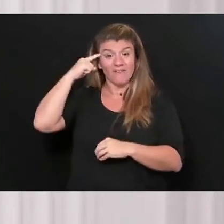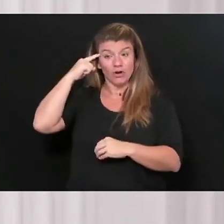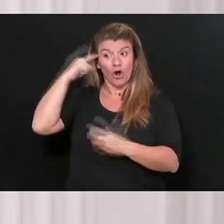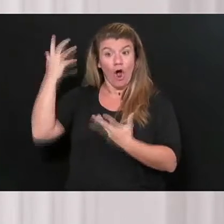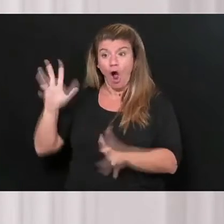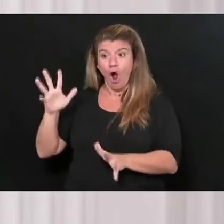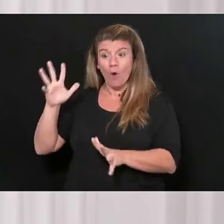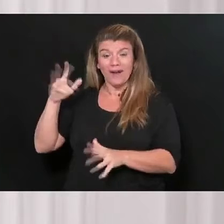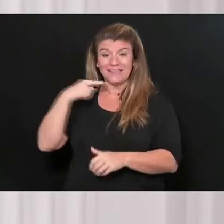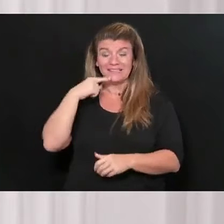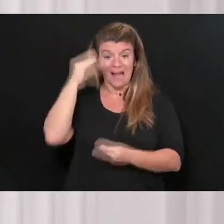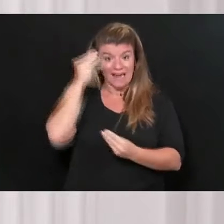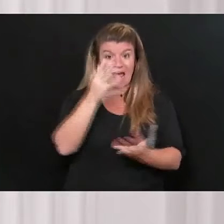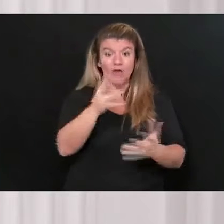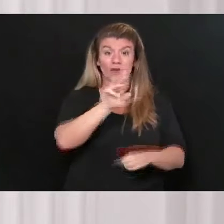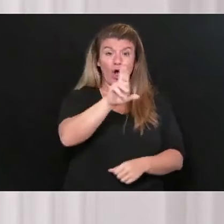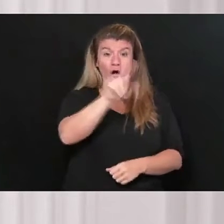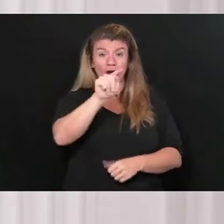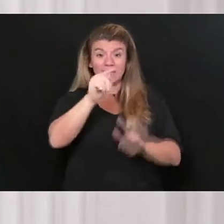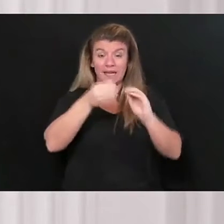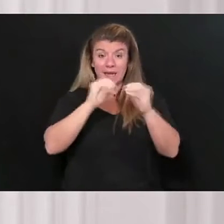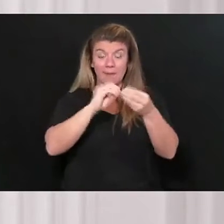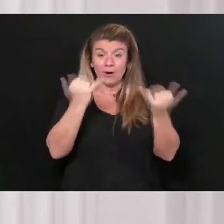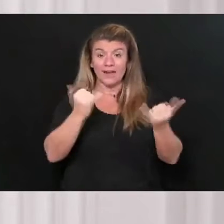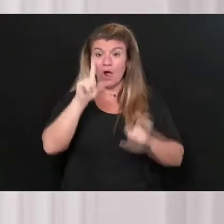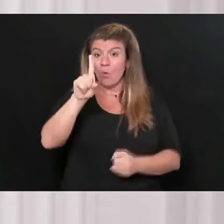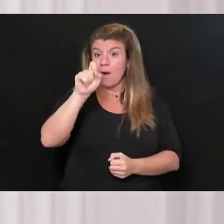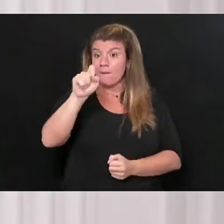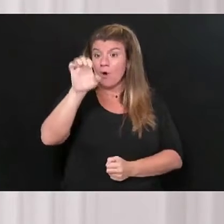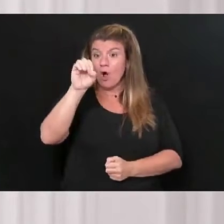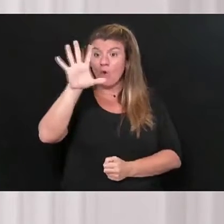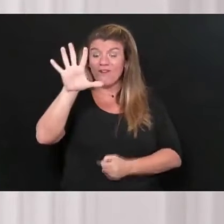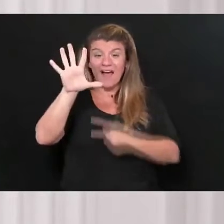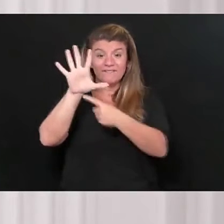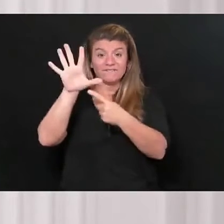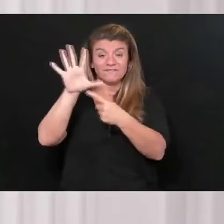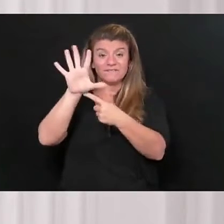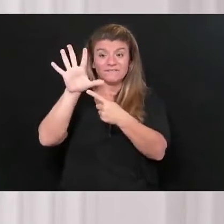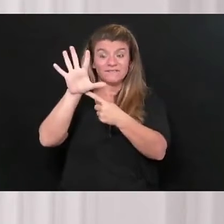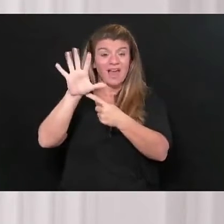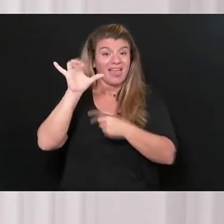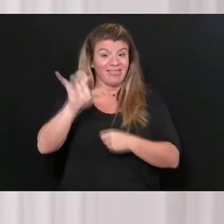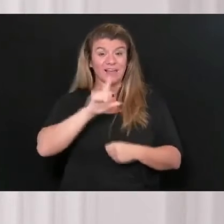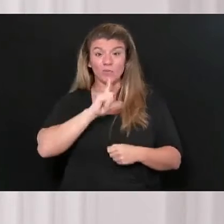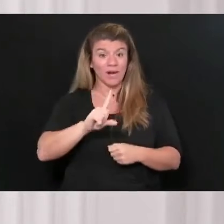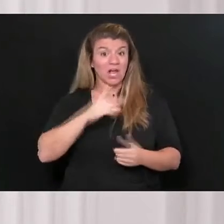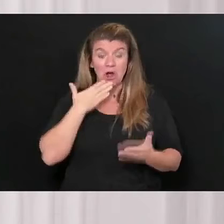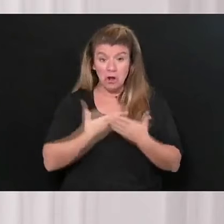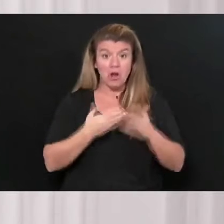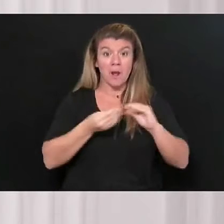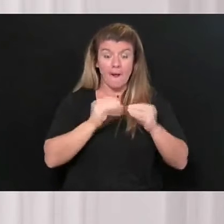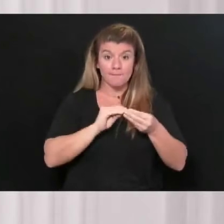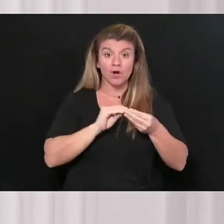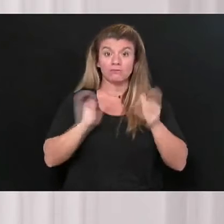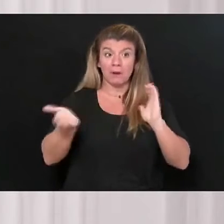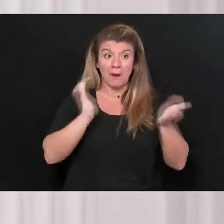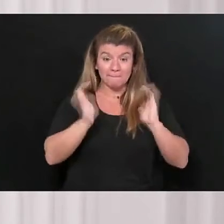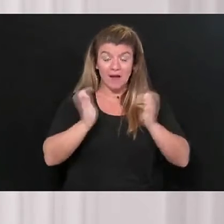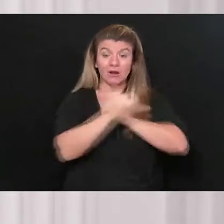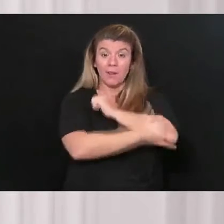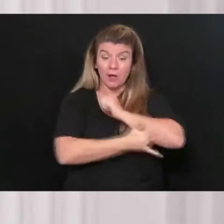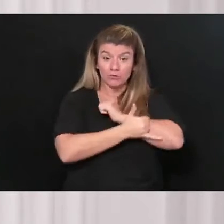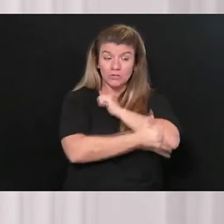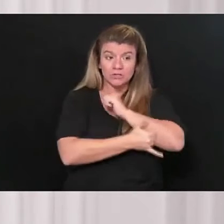an RT value or reproduction score of 1.05, we have one of the lowest in the country. And that means that COVID is